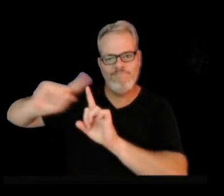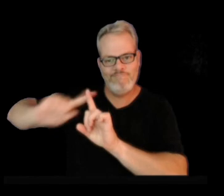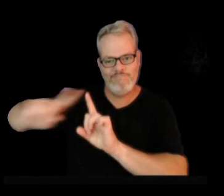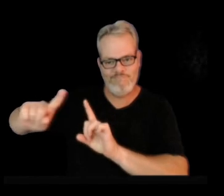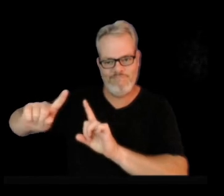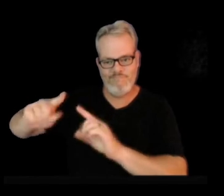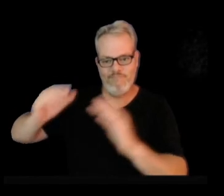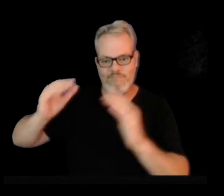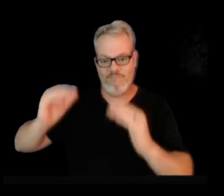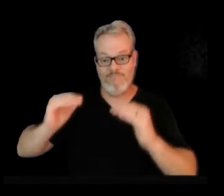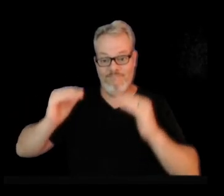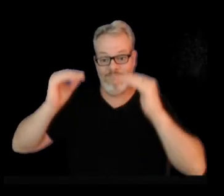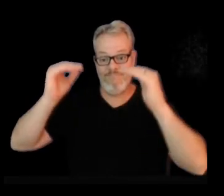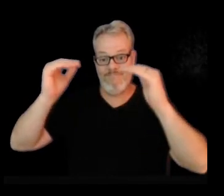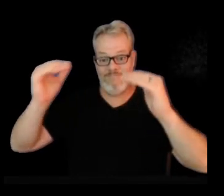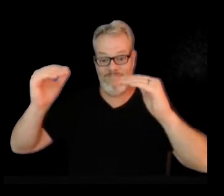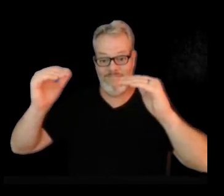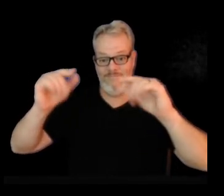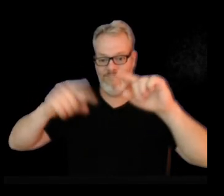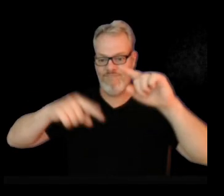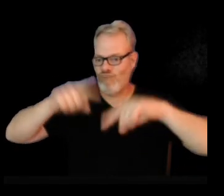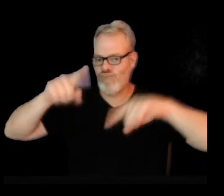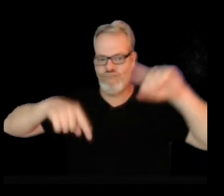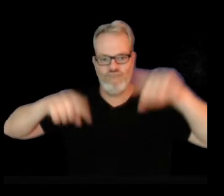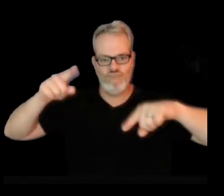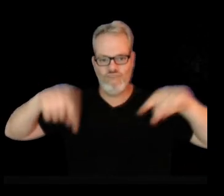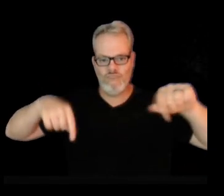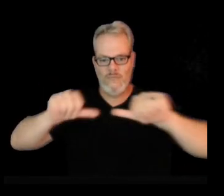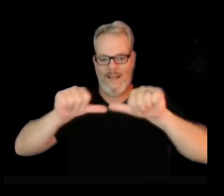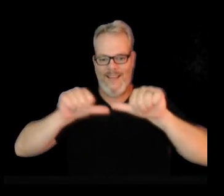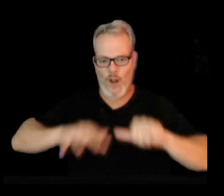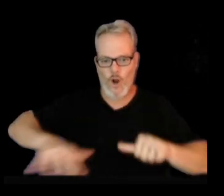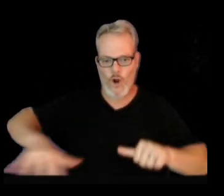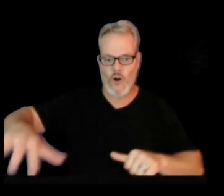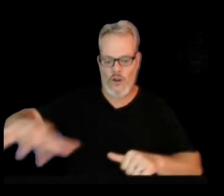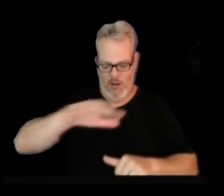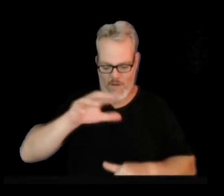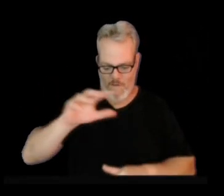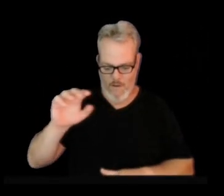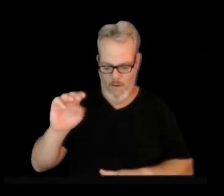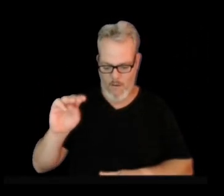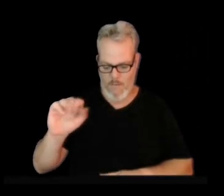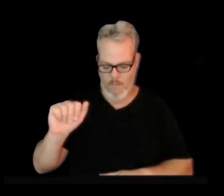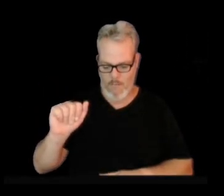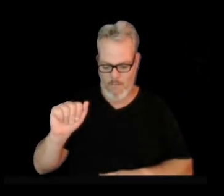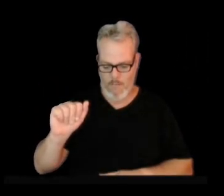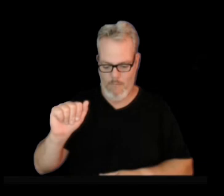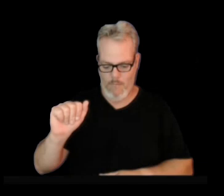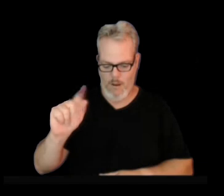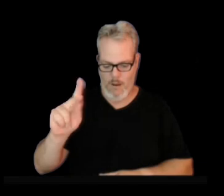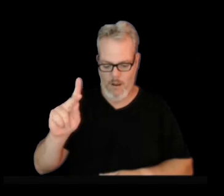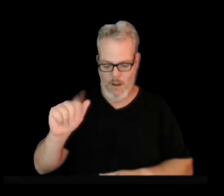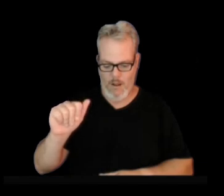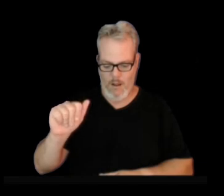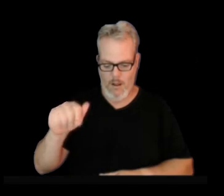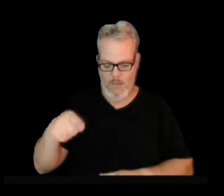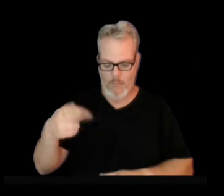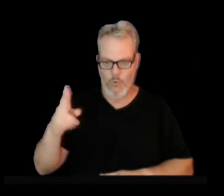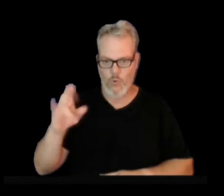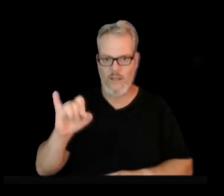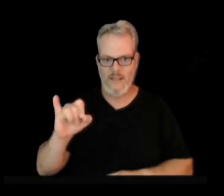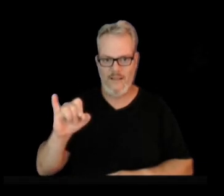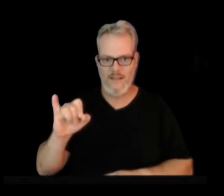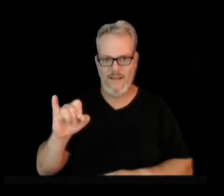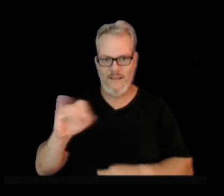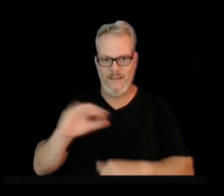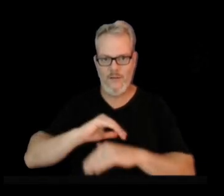of that. All these in this area right around Makai Makaukui crater. And here's the NUPN station, also showing significant